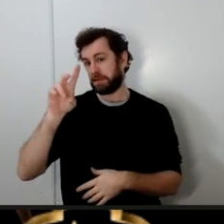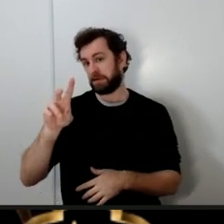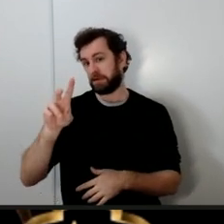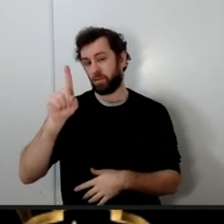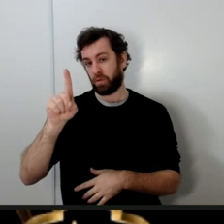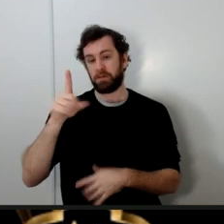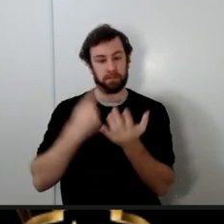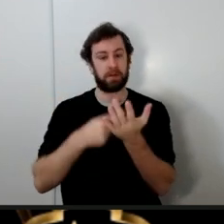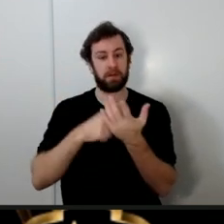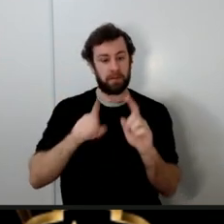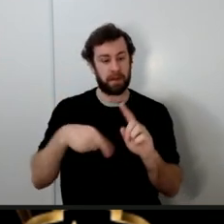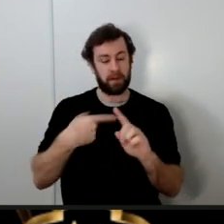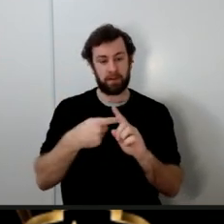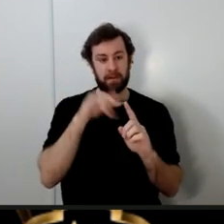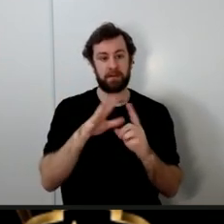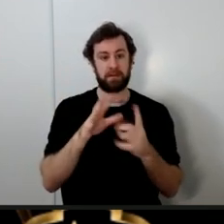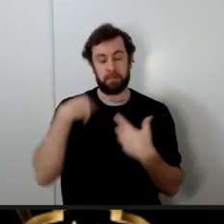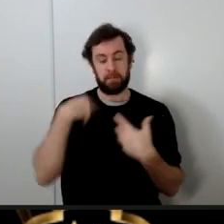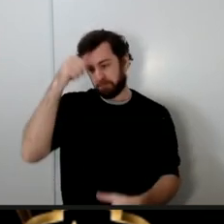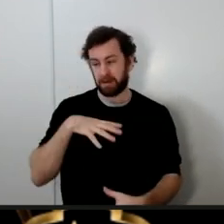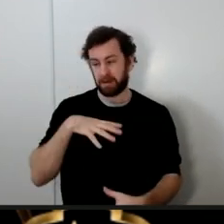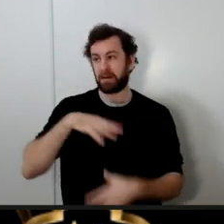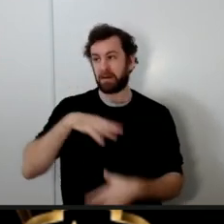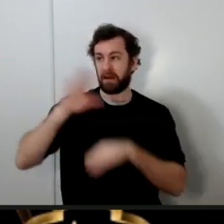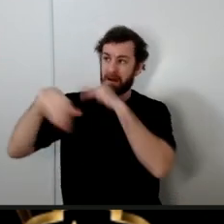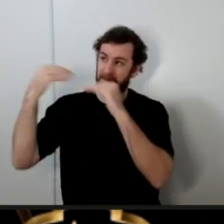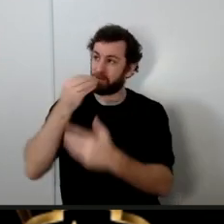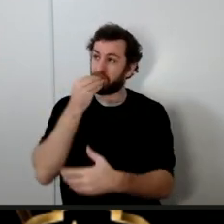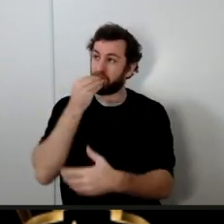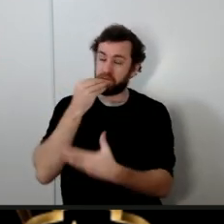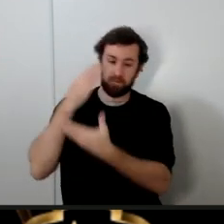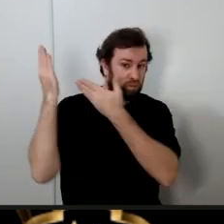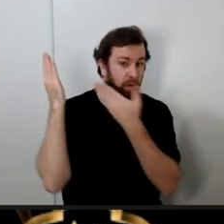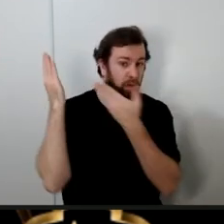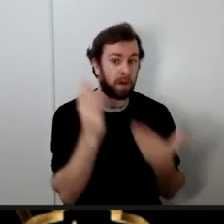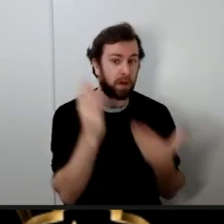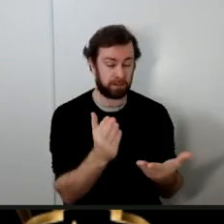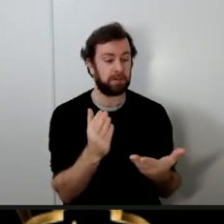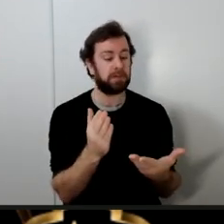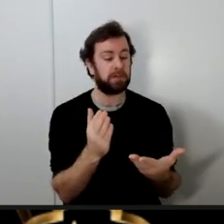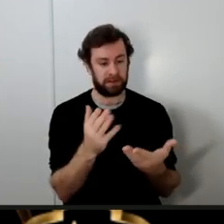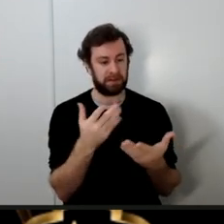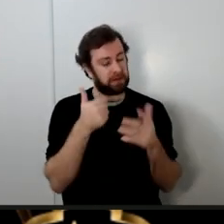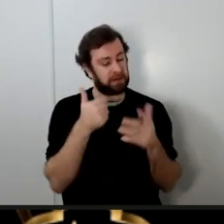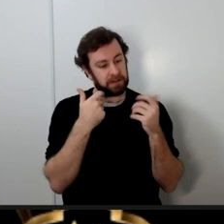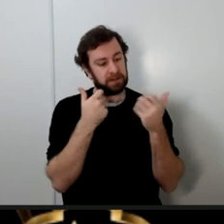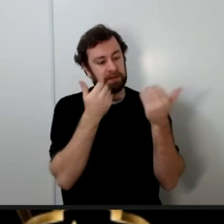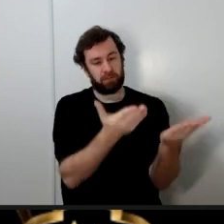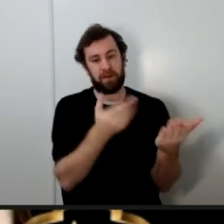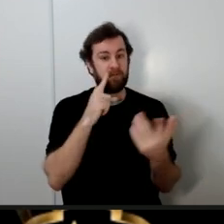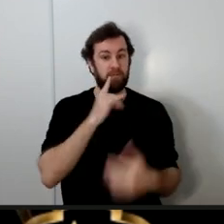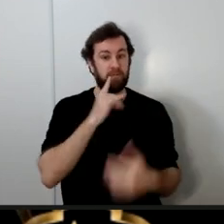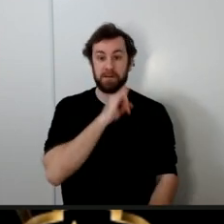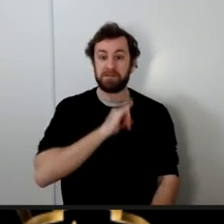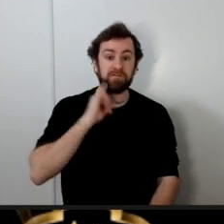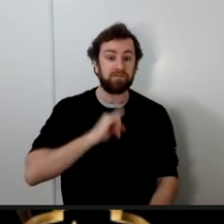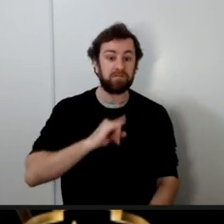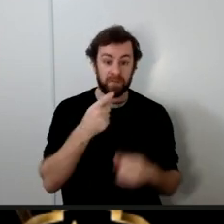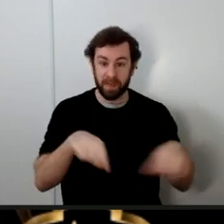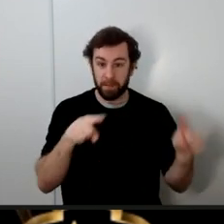the men and the salwa the heavenly foods God sends Bani Israel foods from heaven from the clouds